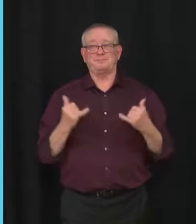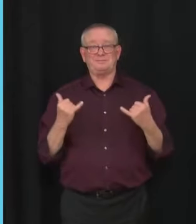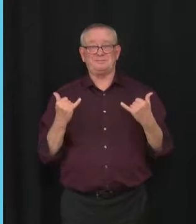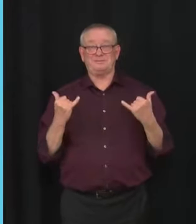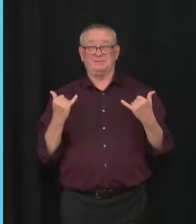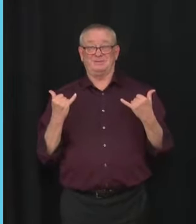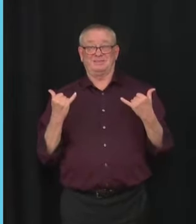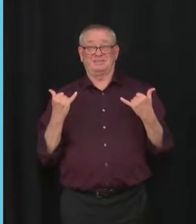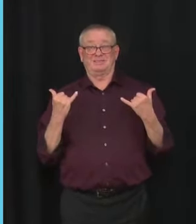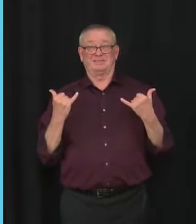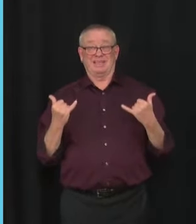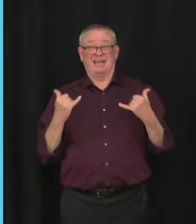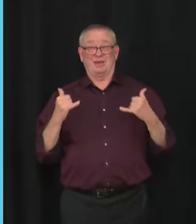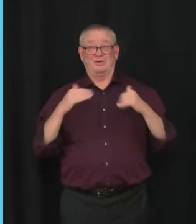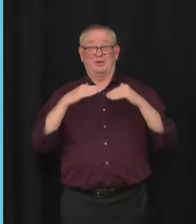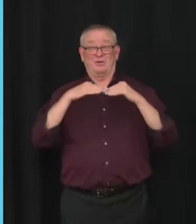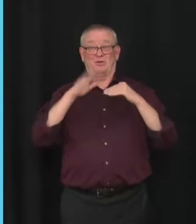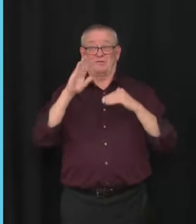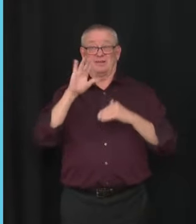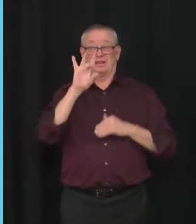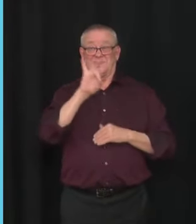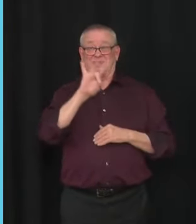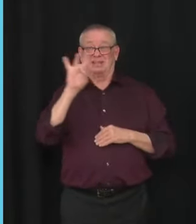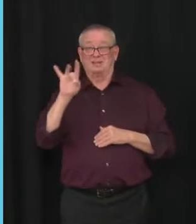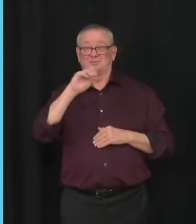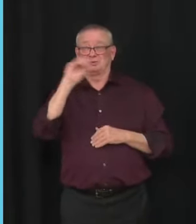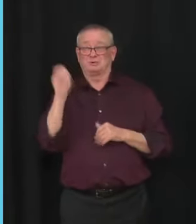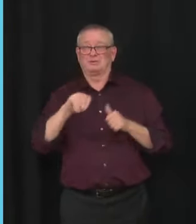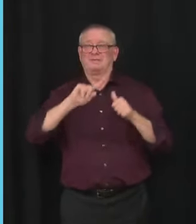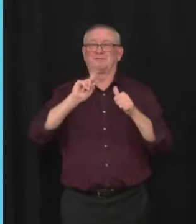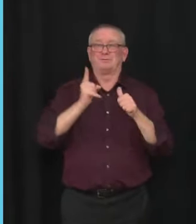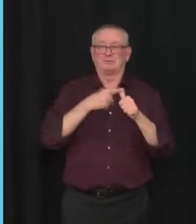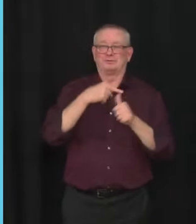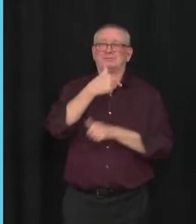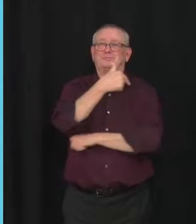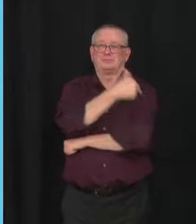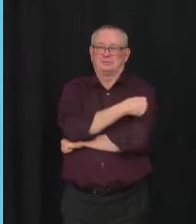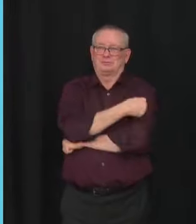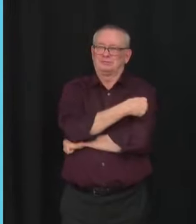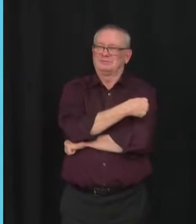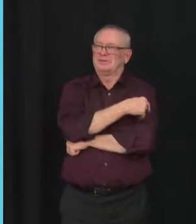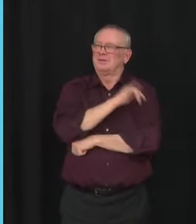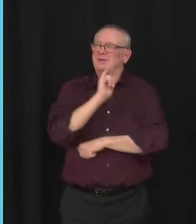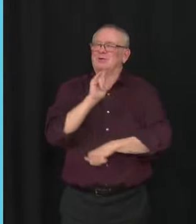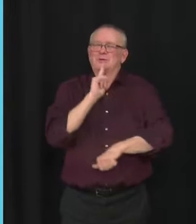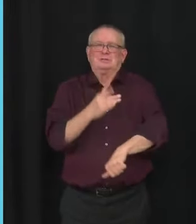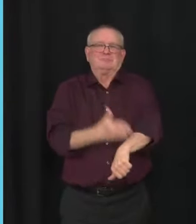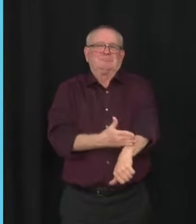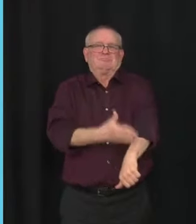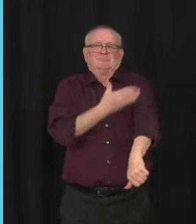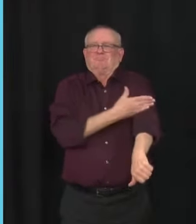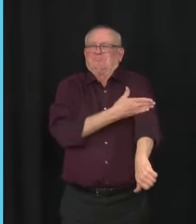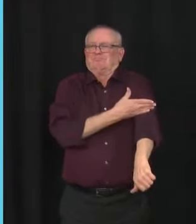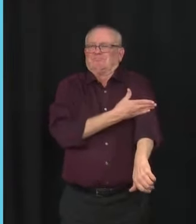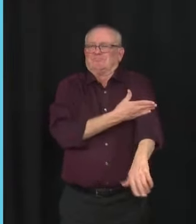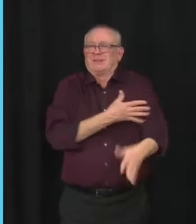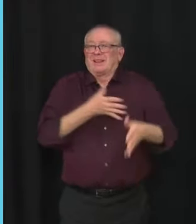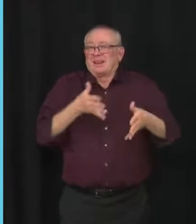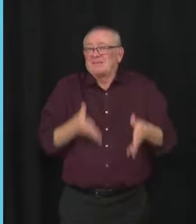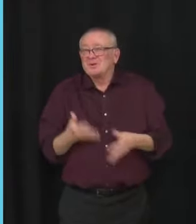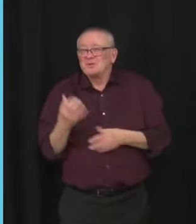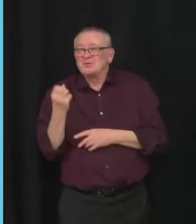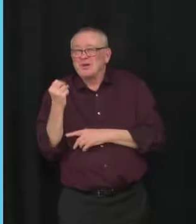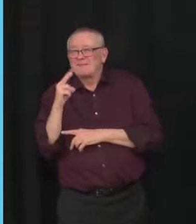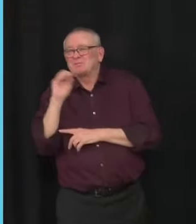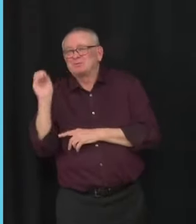first dose coverage of adults in Alberta. And that's great progress. we're down to about 12% of the adult population not yet